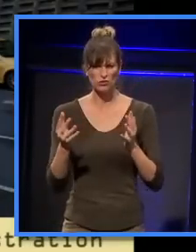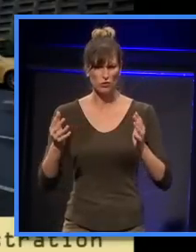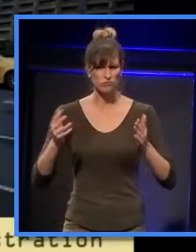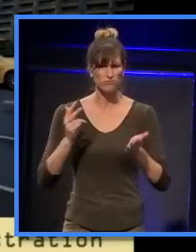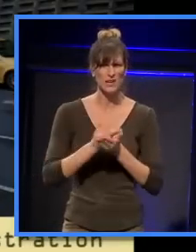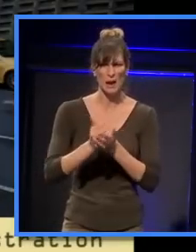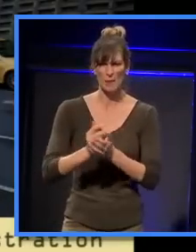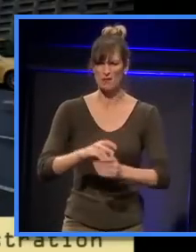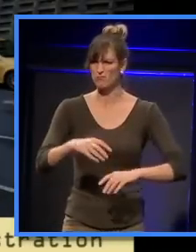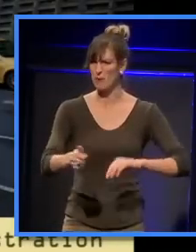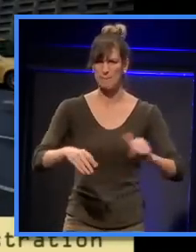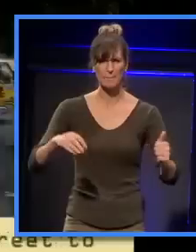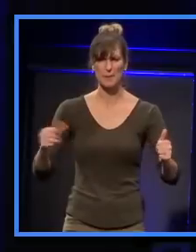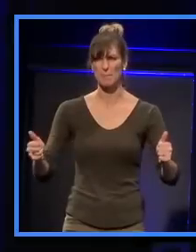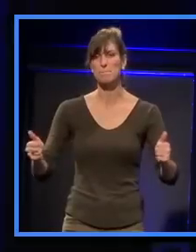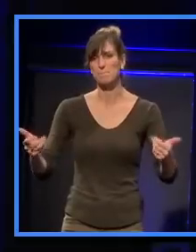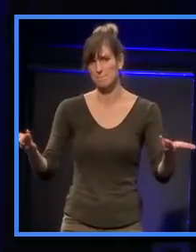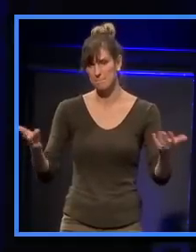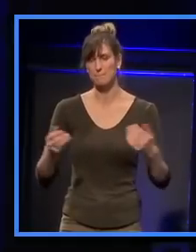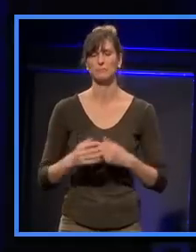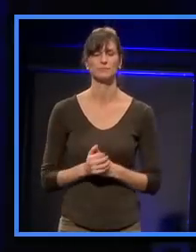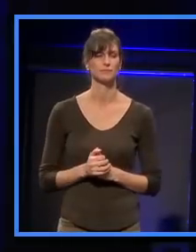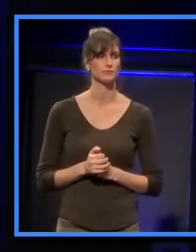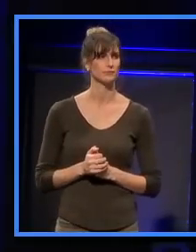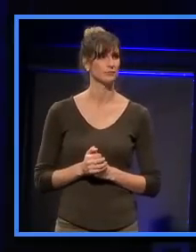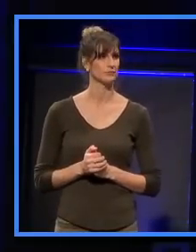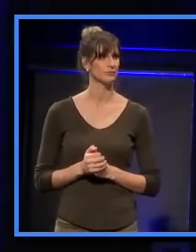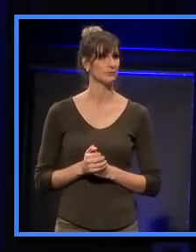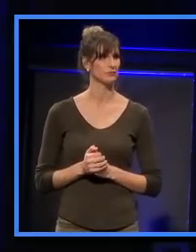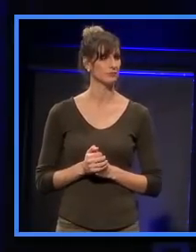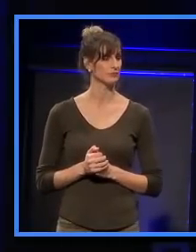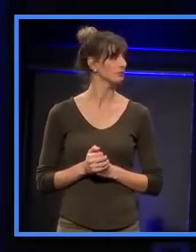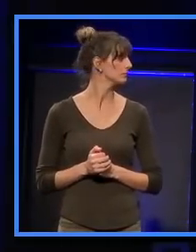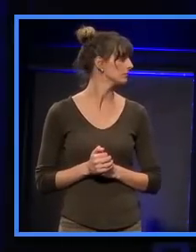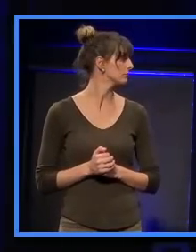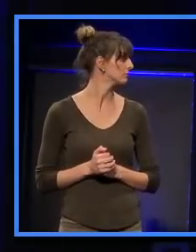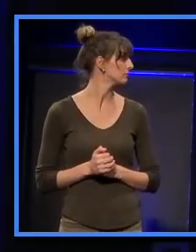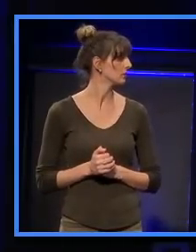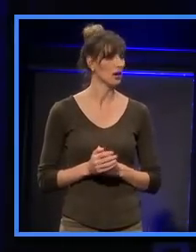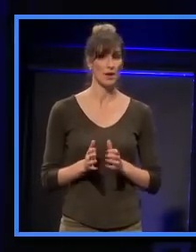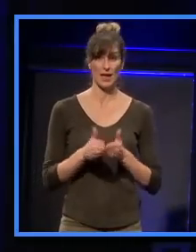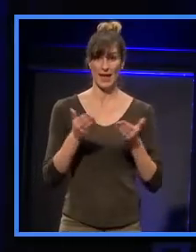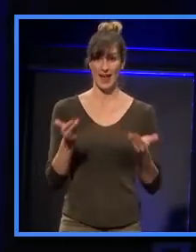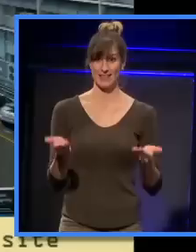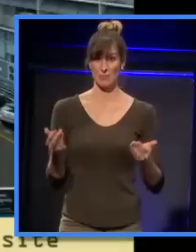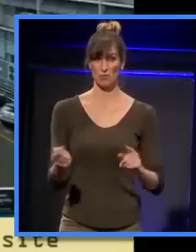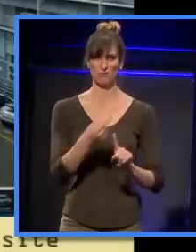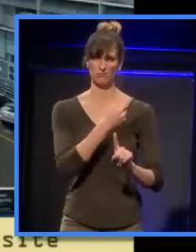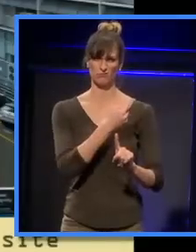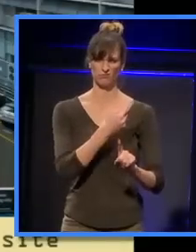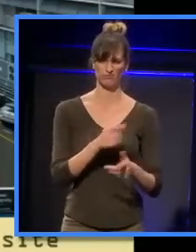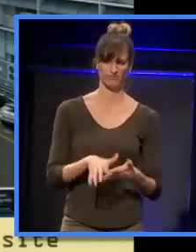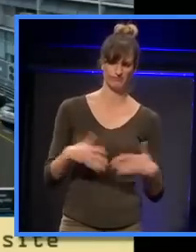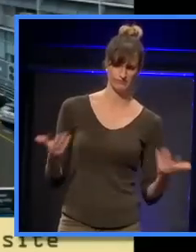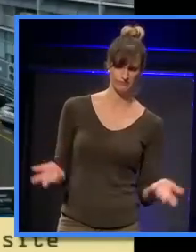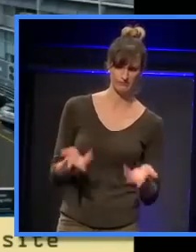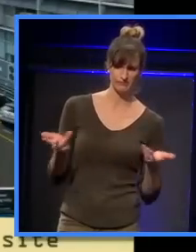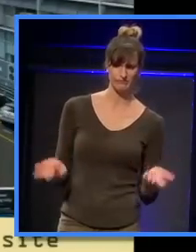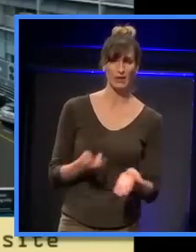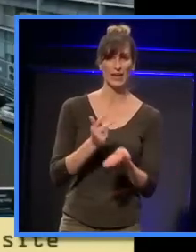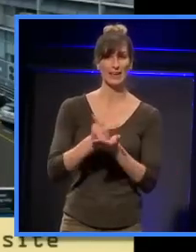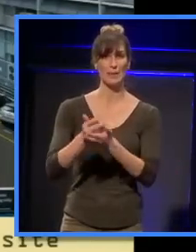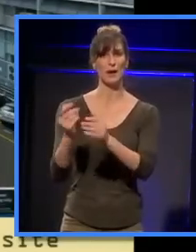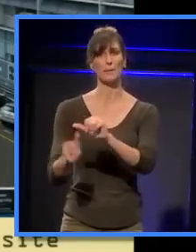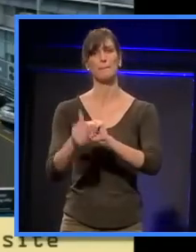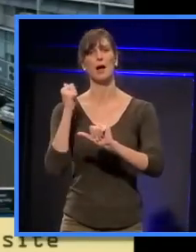some car parks wherever we can possibly fit them. Now, this, at the moment, rather uninspiring vista, the car park out behind